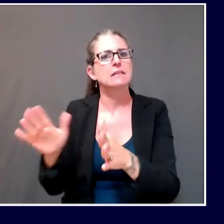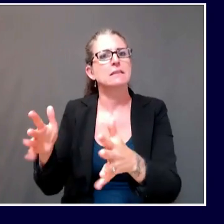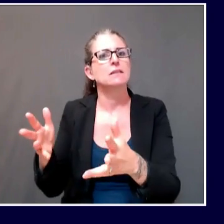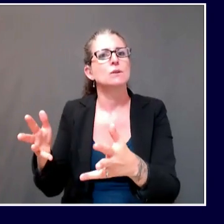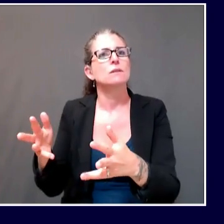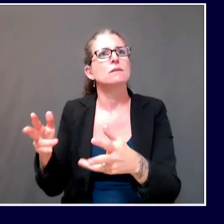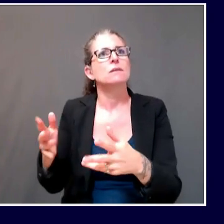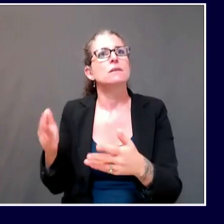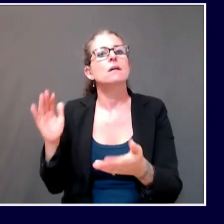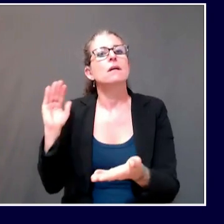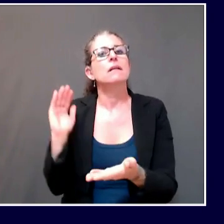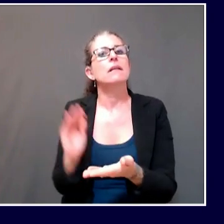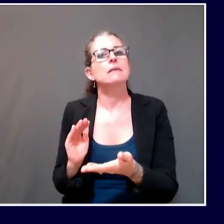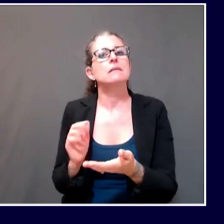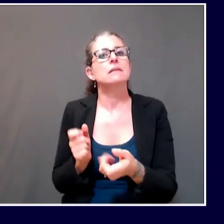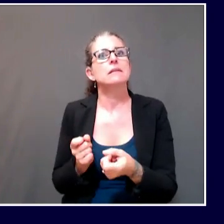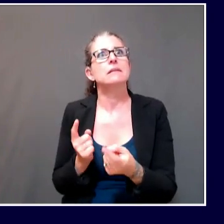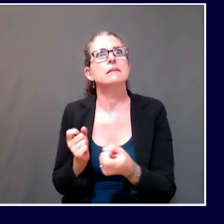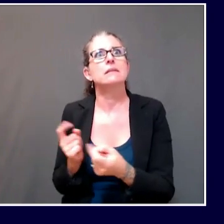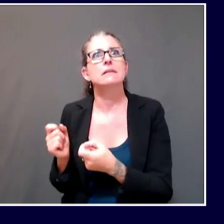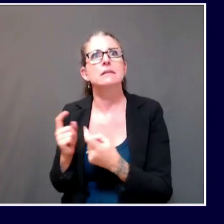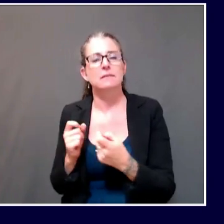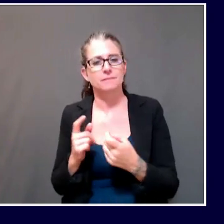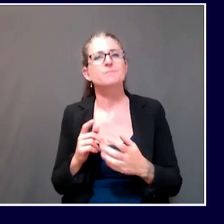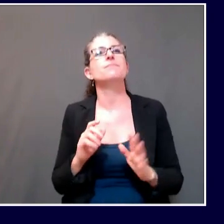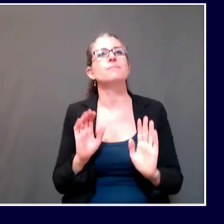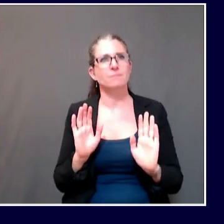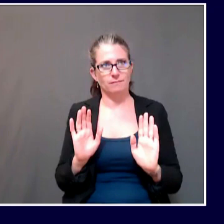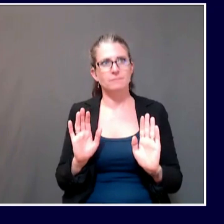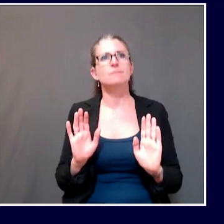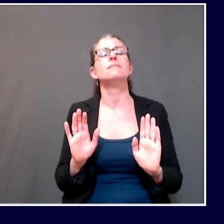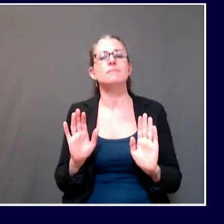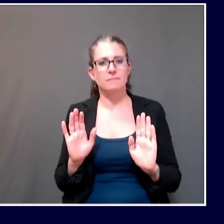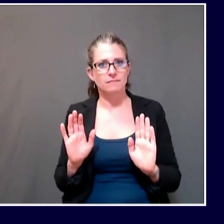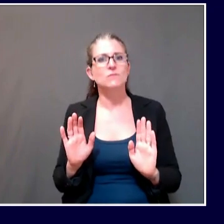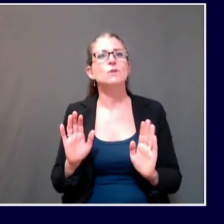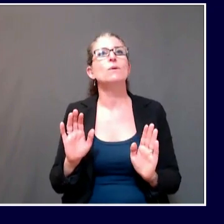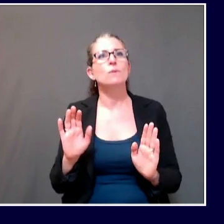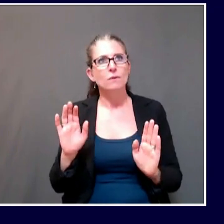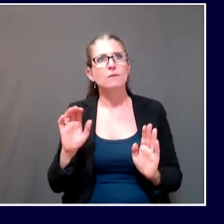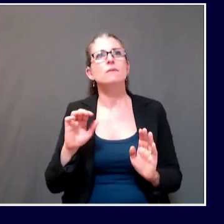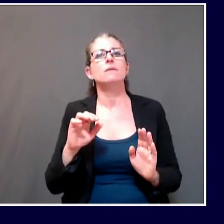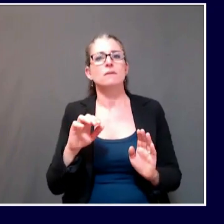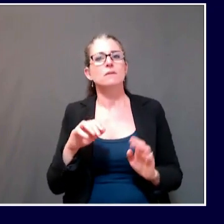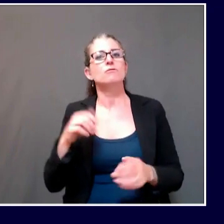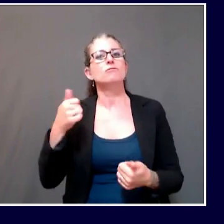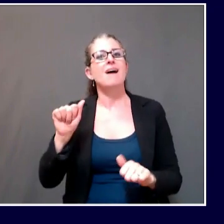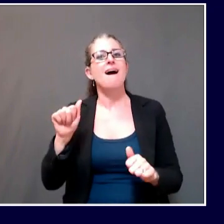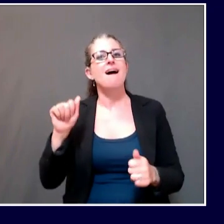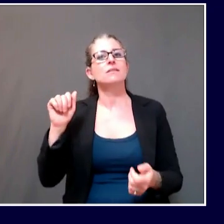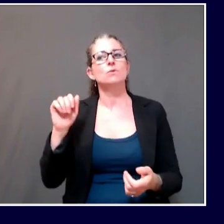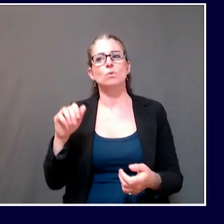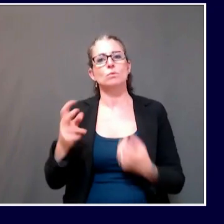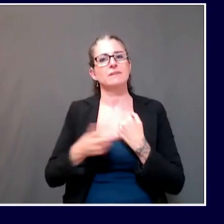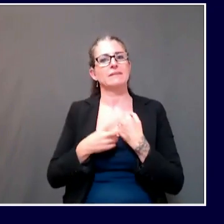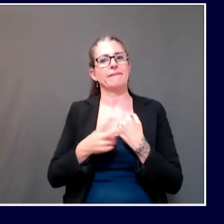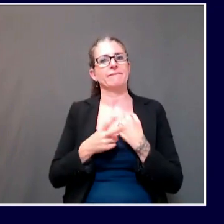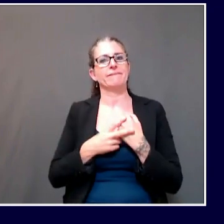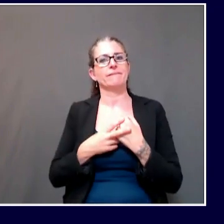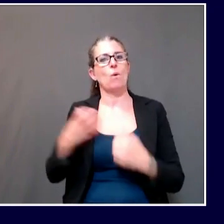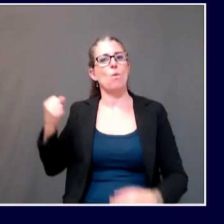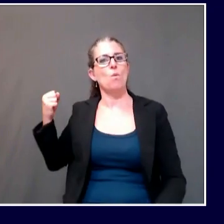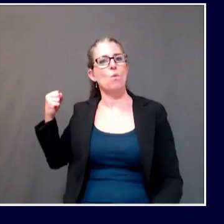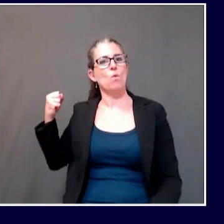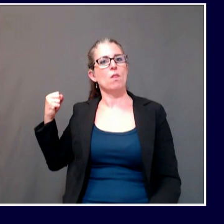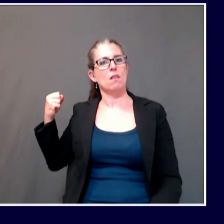appropriated and allocated to the departments, appropriated by the legislature, just not spent. For instance, travel, out-of